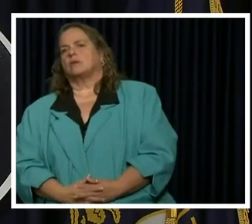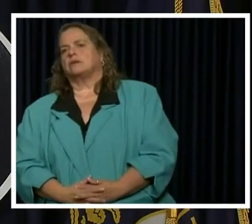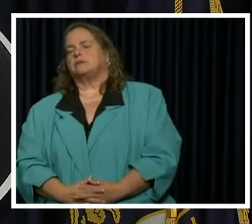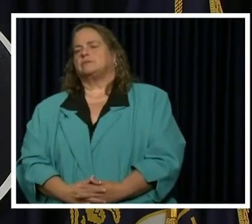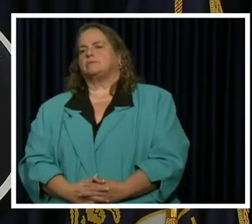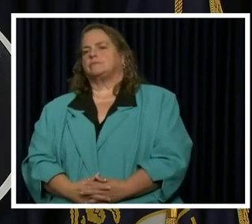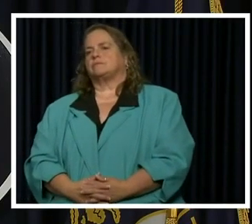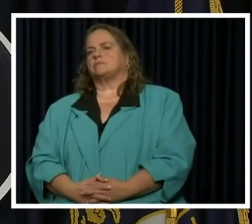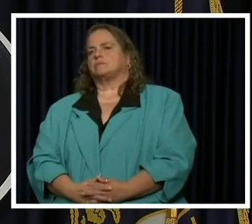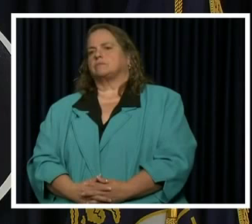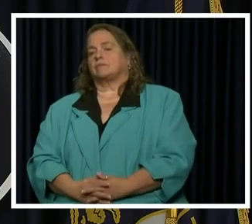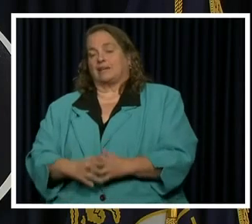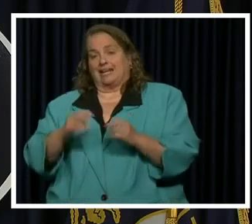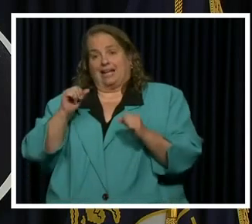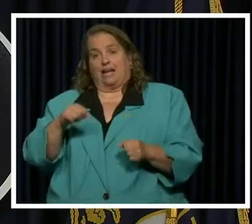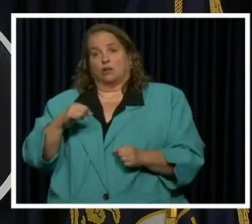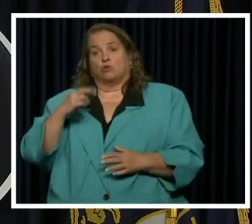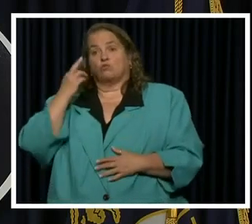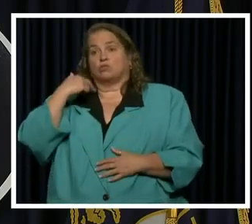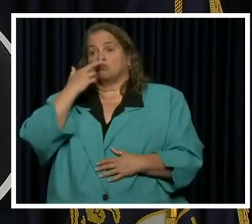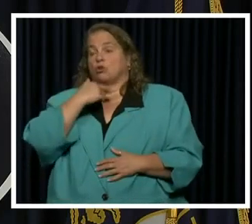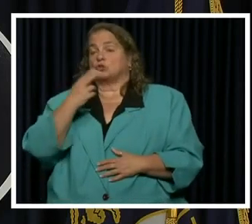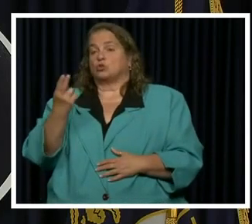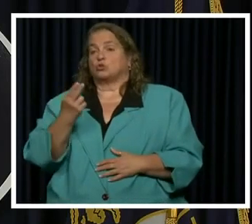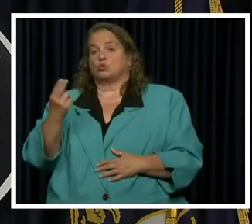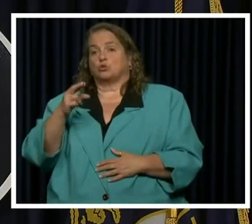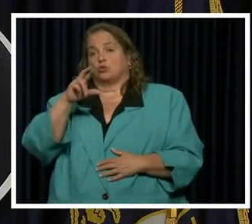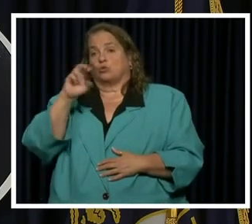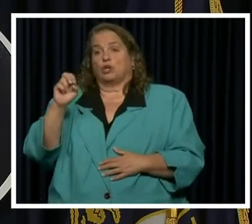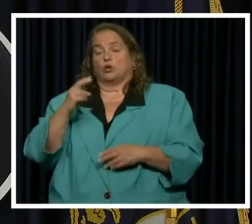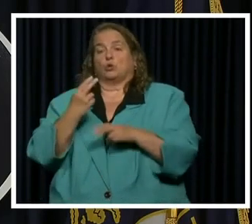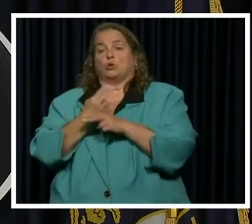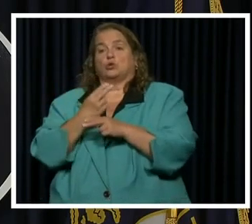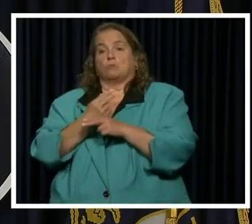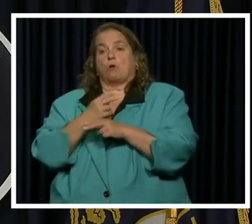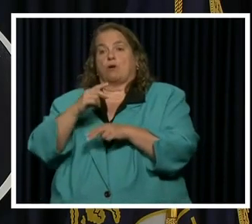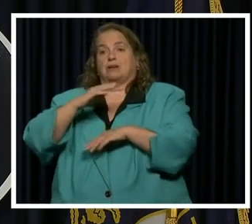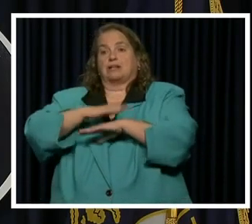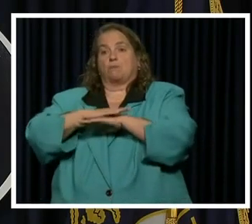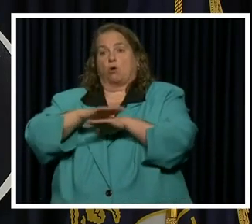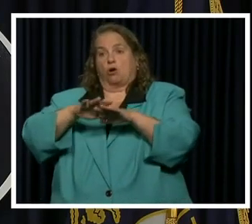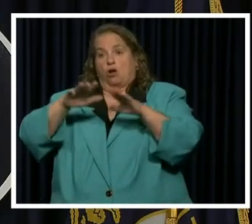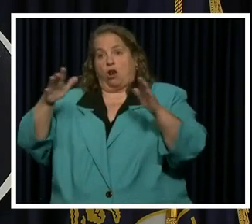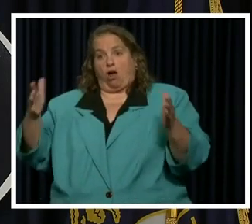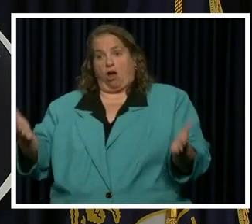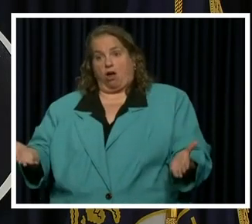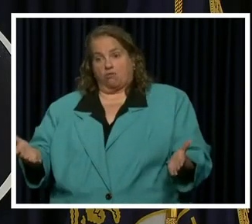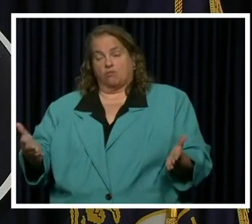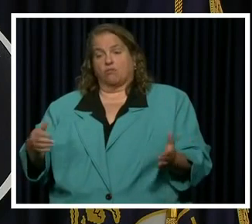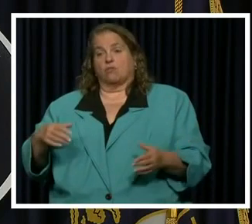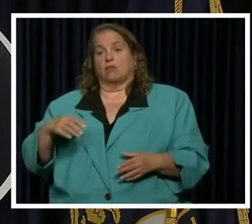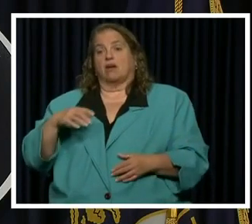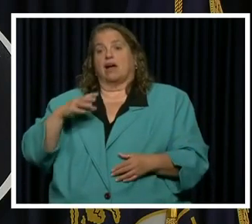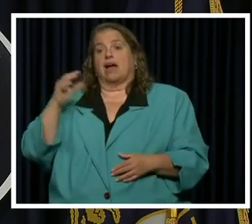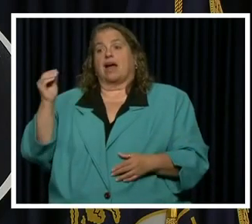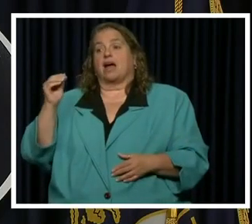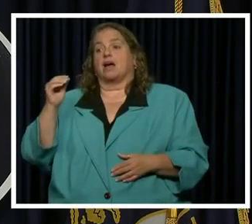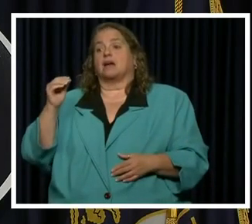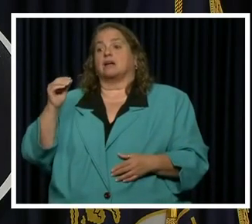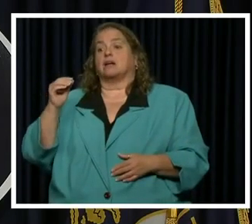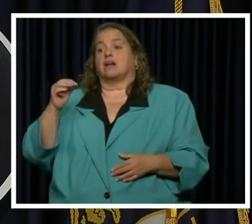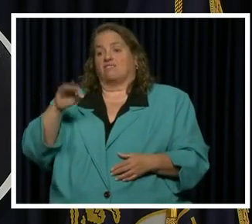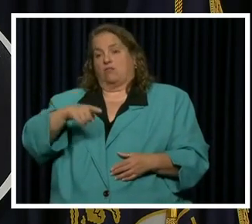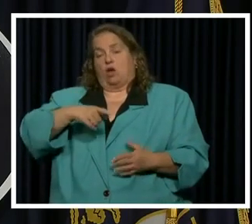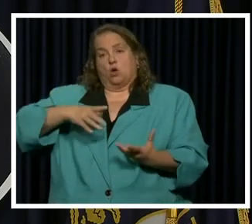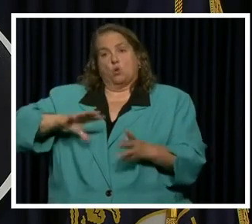and napkins if they are professionally clean or is the guidance that I need to get you an answer on that? It's about